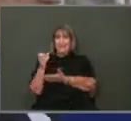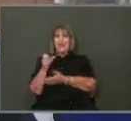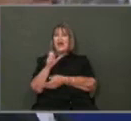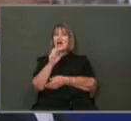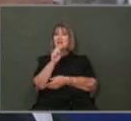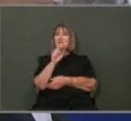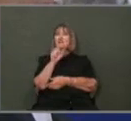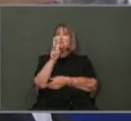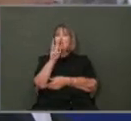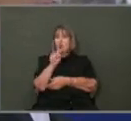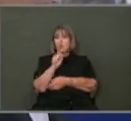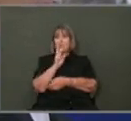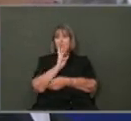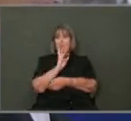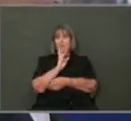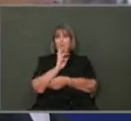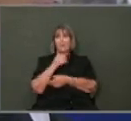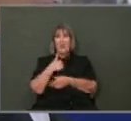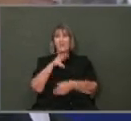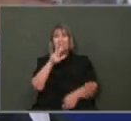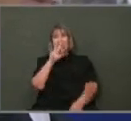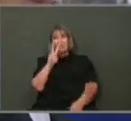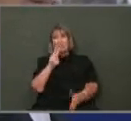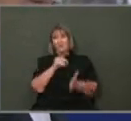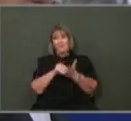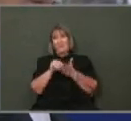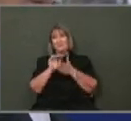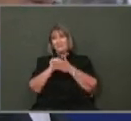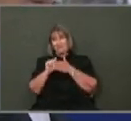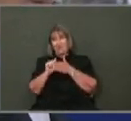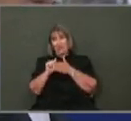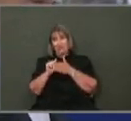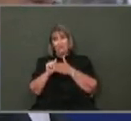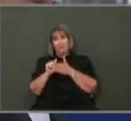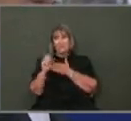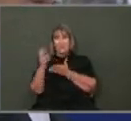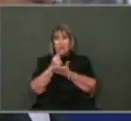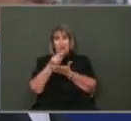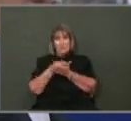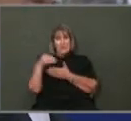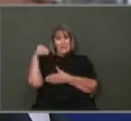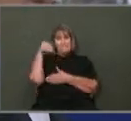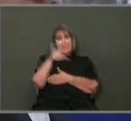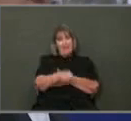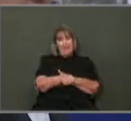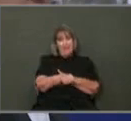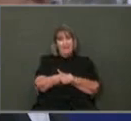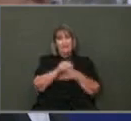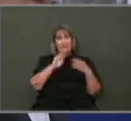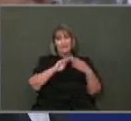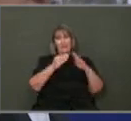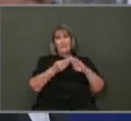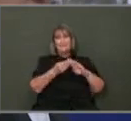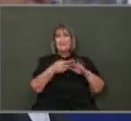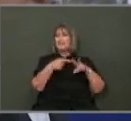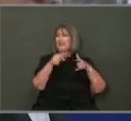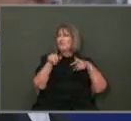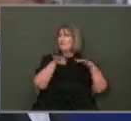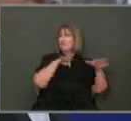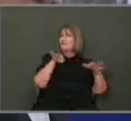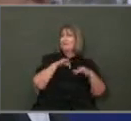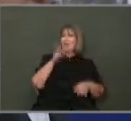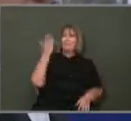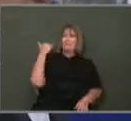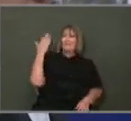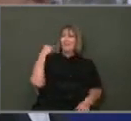SALS has a $32 million payment this year to the city going to the general fund. Can you explain the back story on that? I know